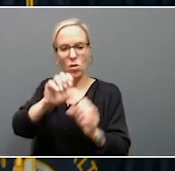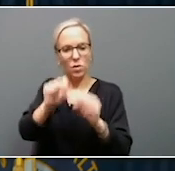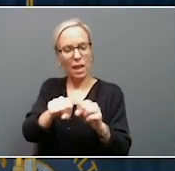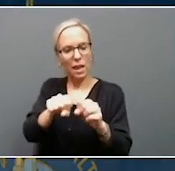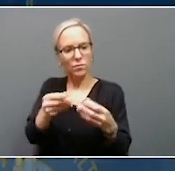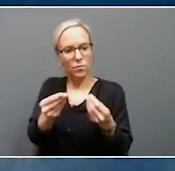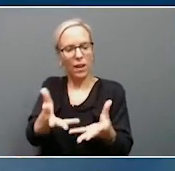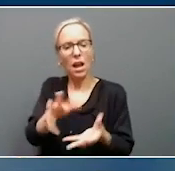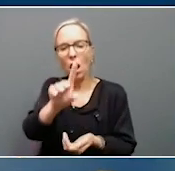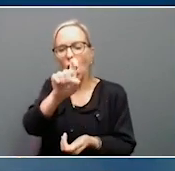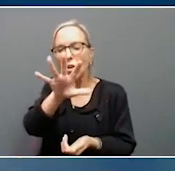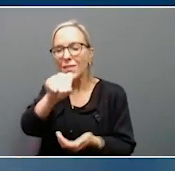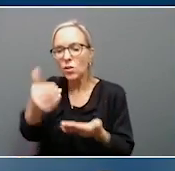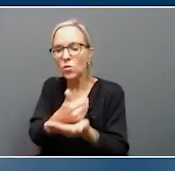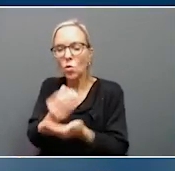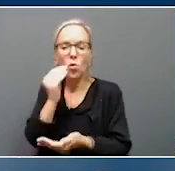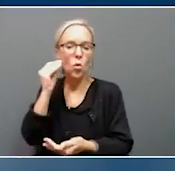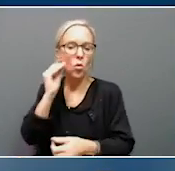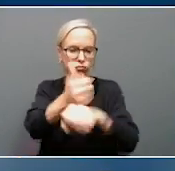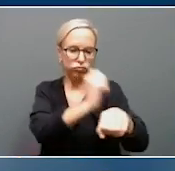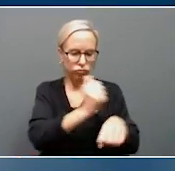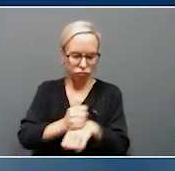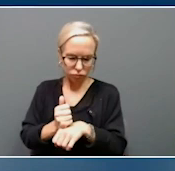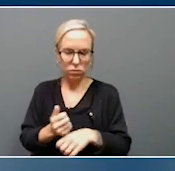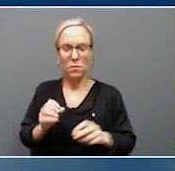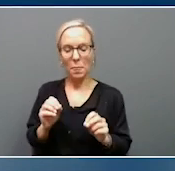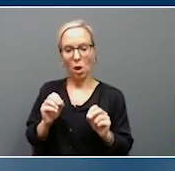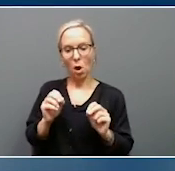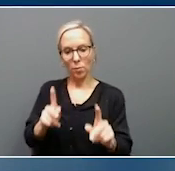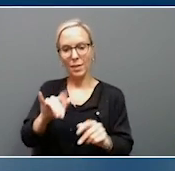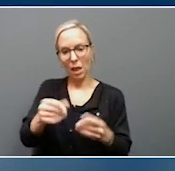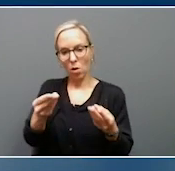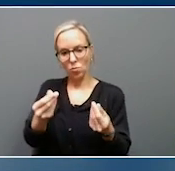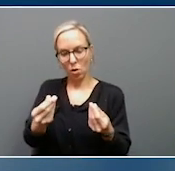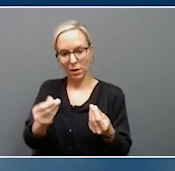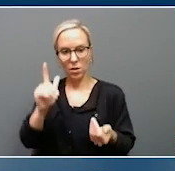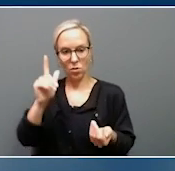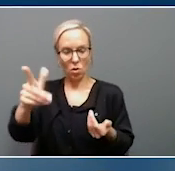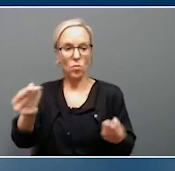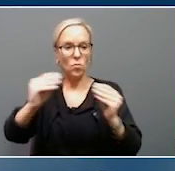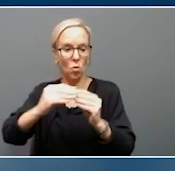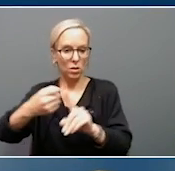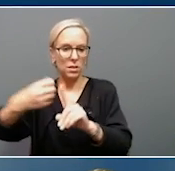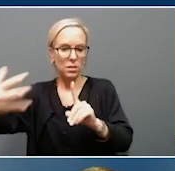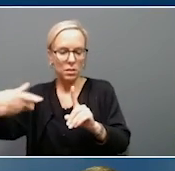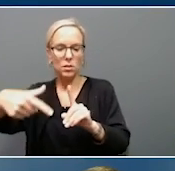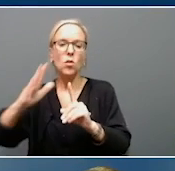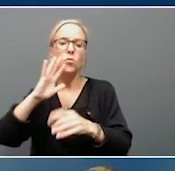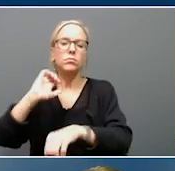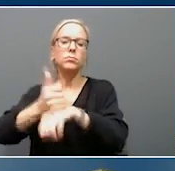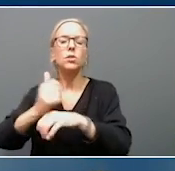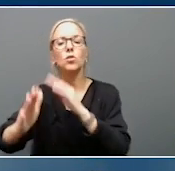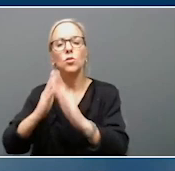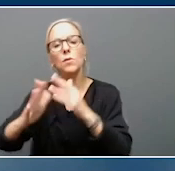homes. And there is an opportunity at the property for future expansion. Future plans also include community buildings and a space